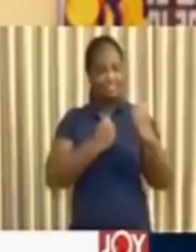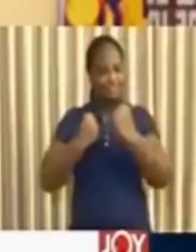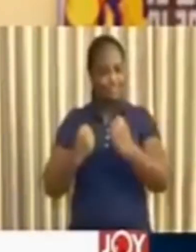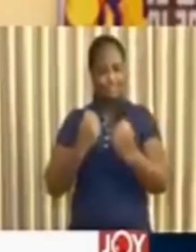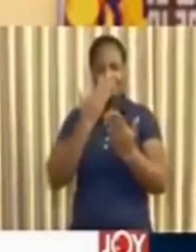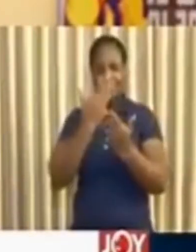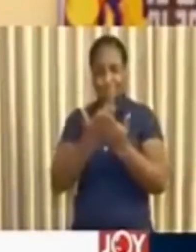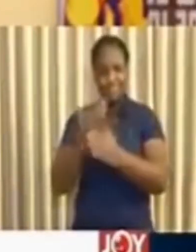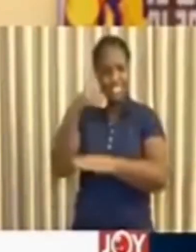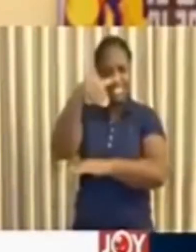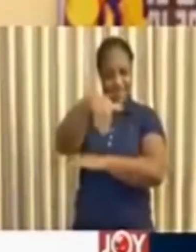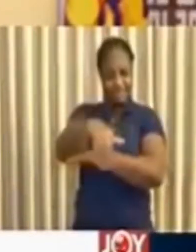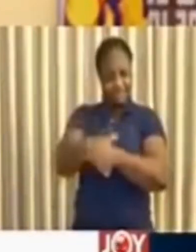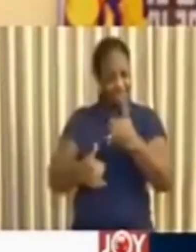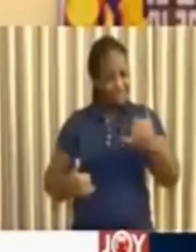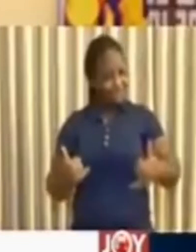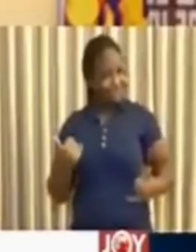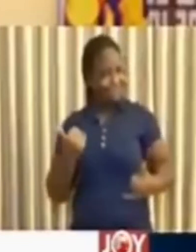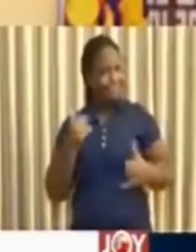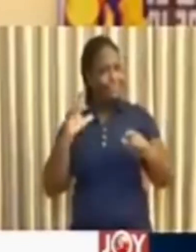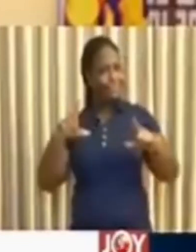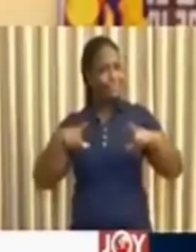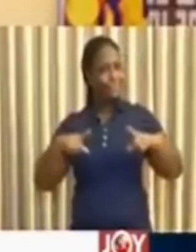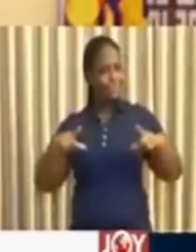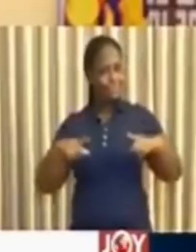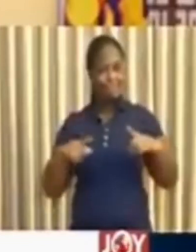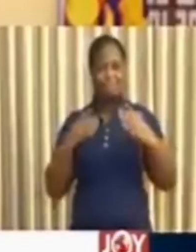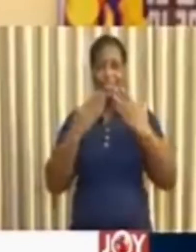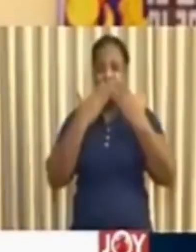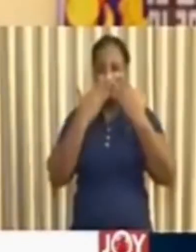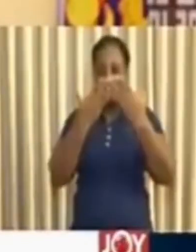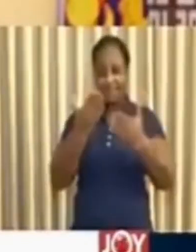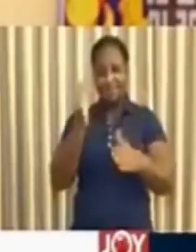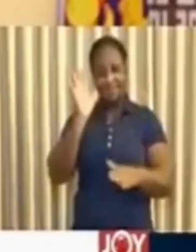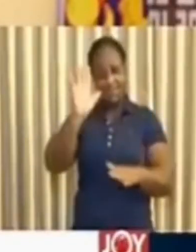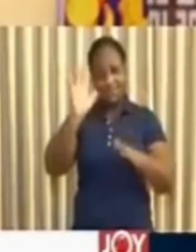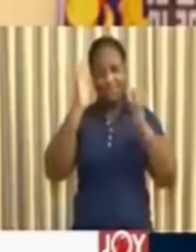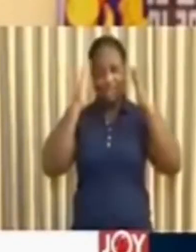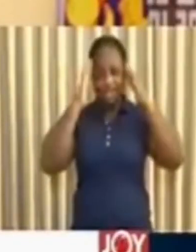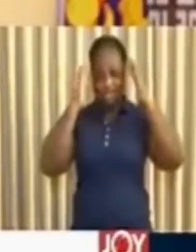a good evening, enjoy the holidays, and I thank you for your attention.